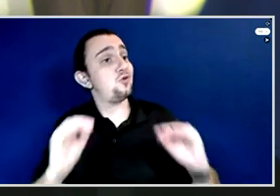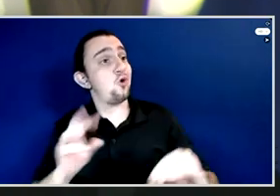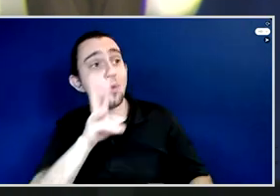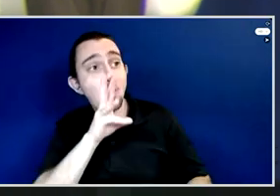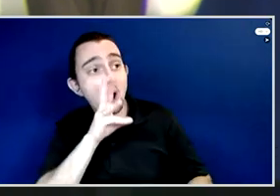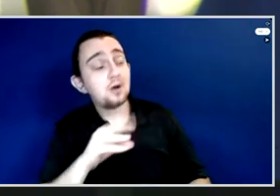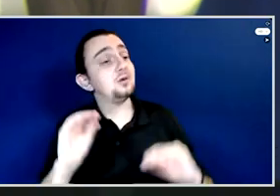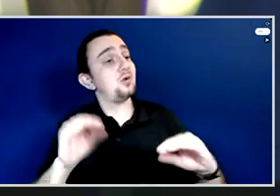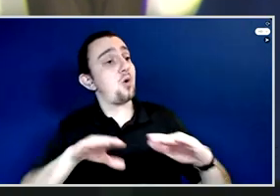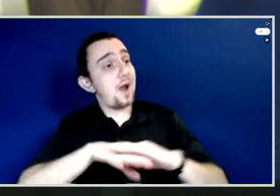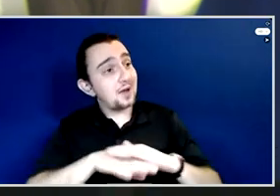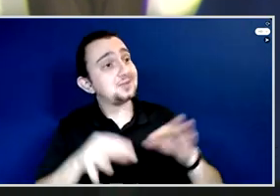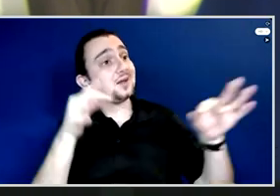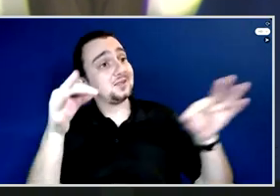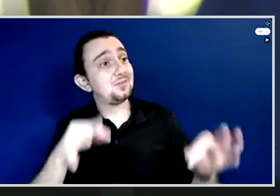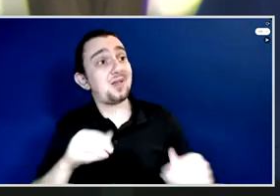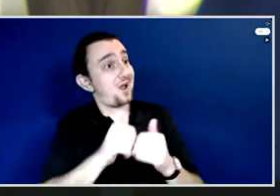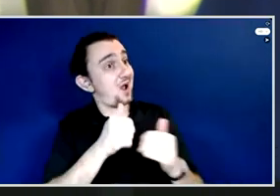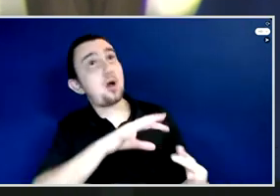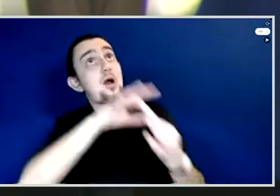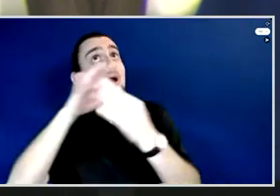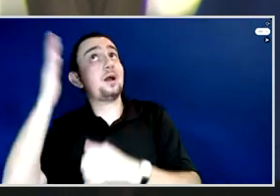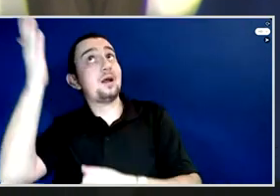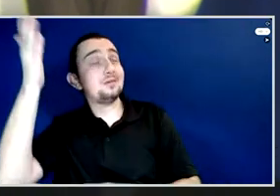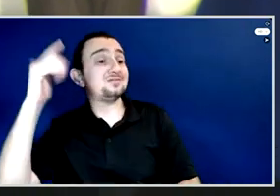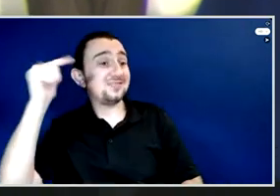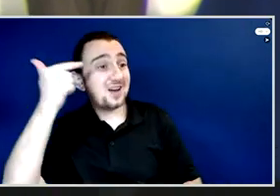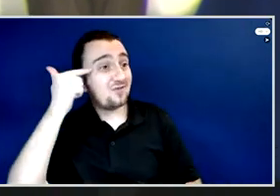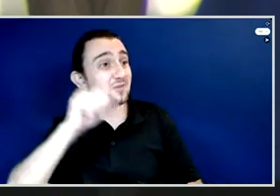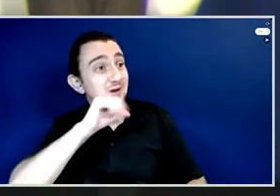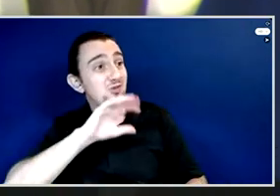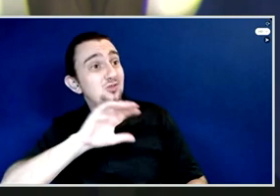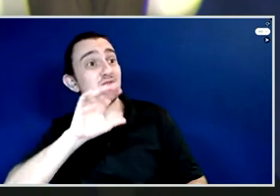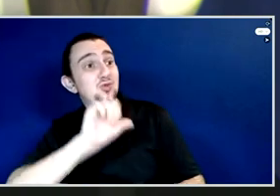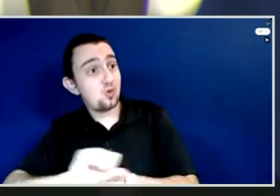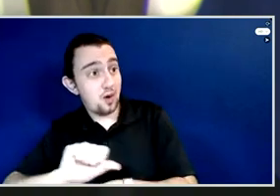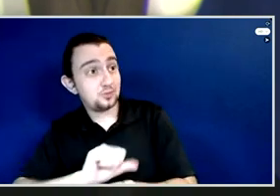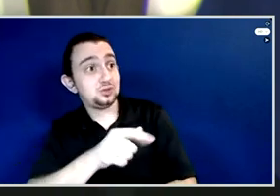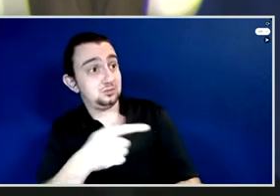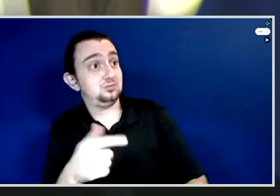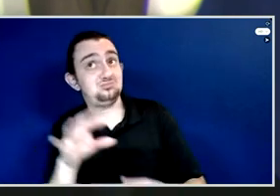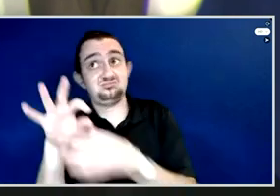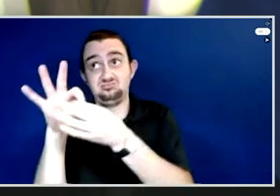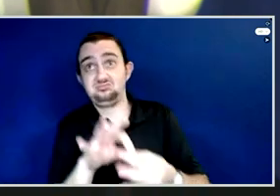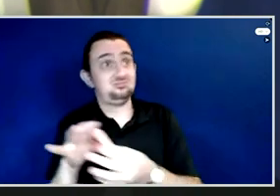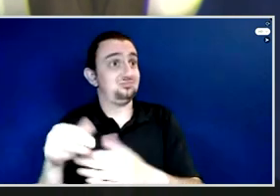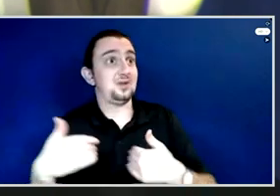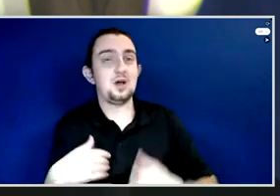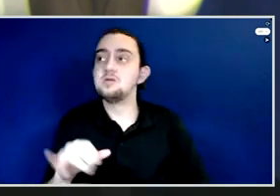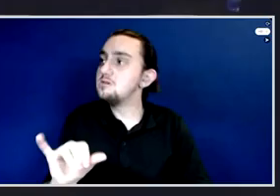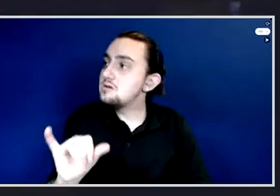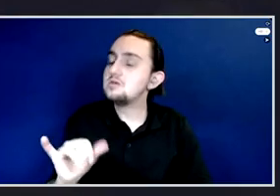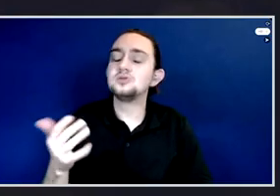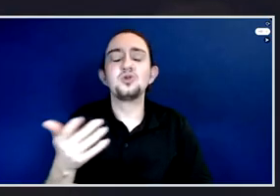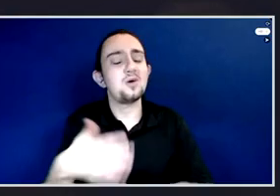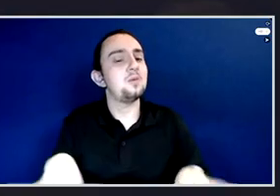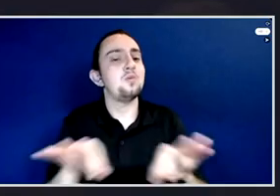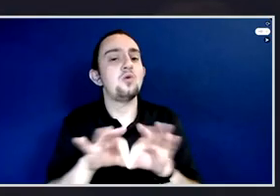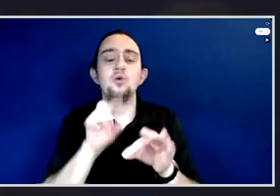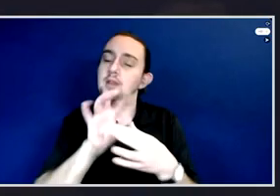starts to relate. So I would say the best innovation is in simplicity and engaging with the citizens at that level.